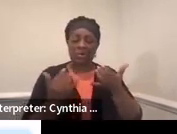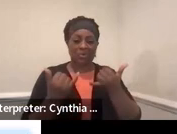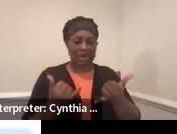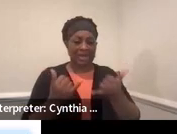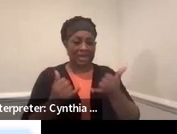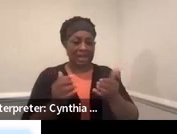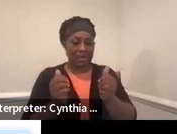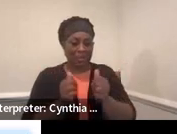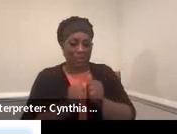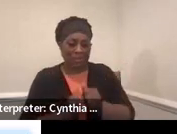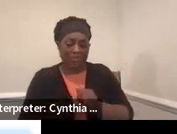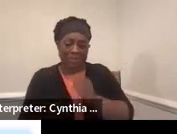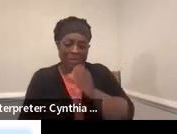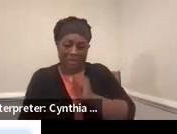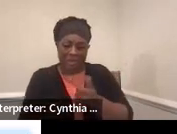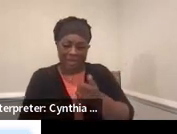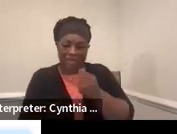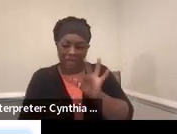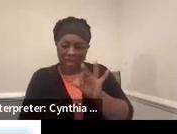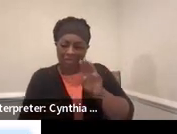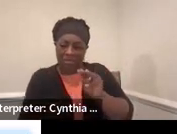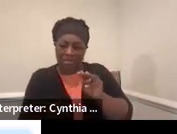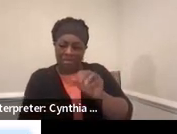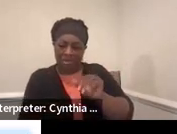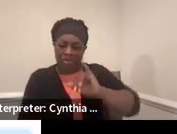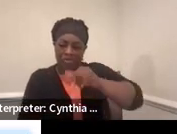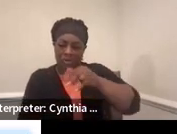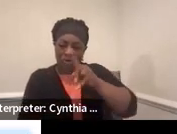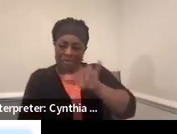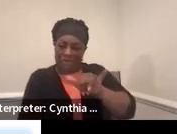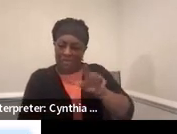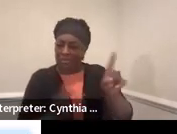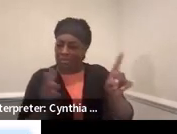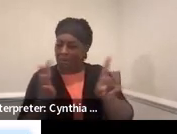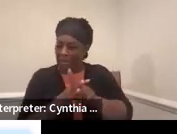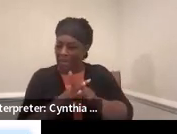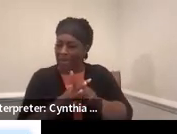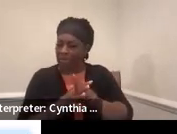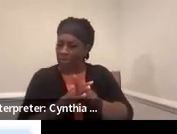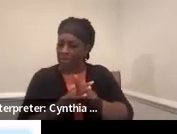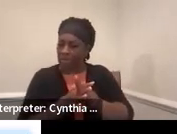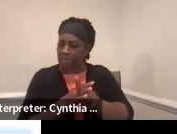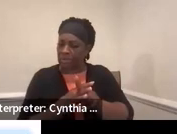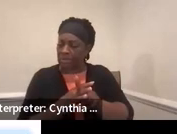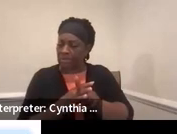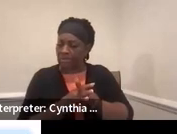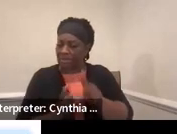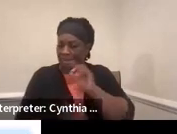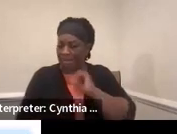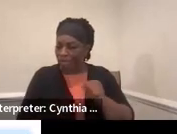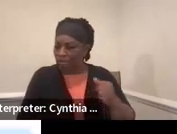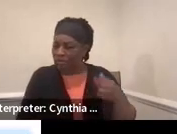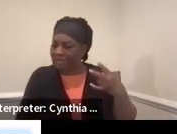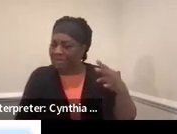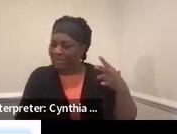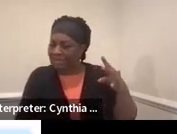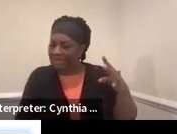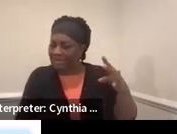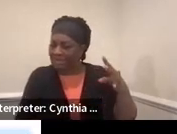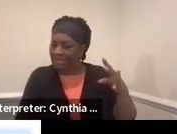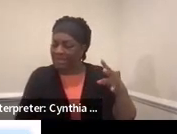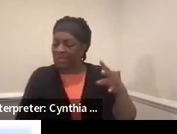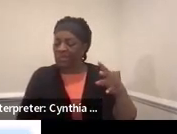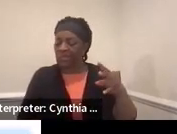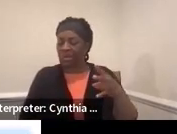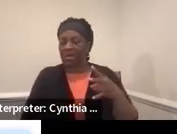with age of majority coming up, we'll know the triannual,